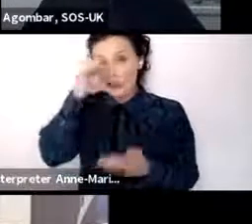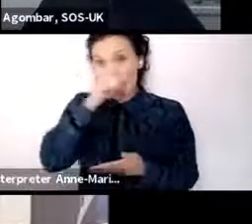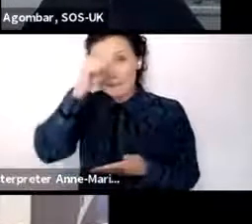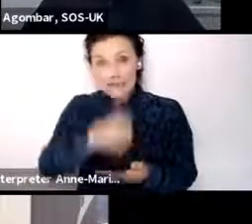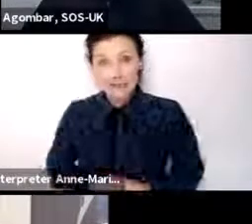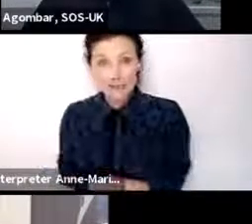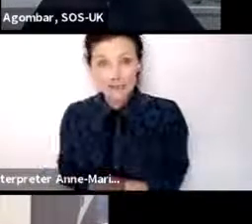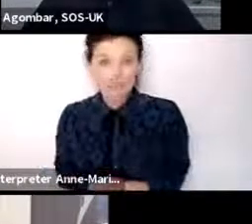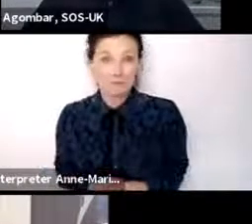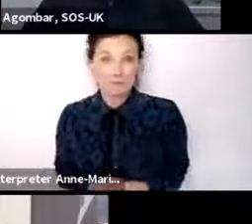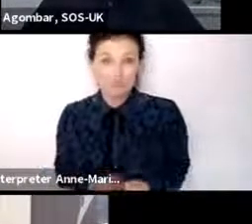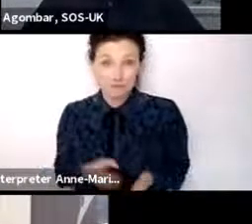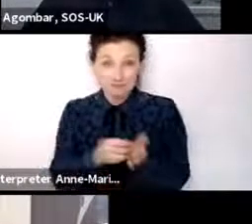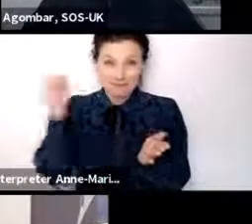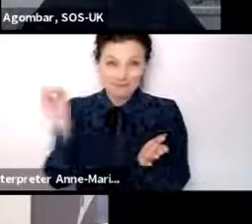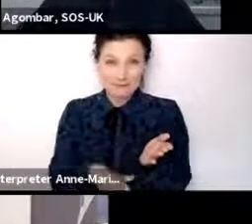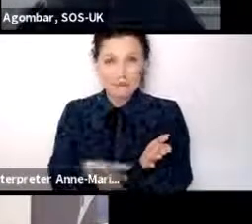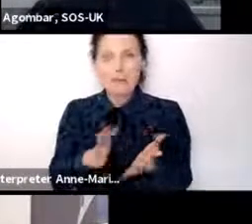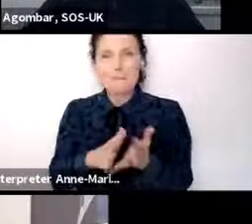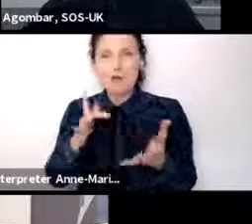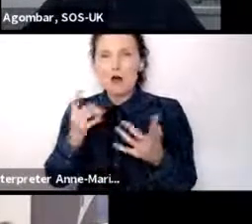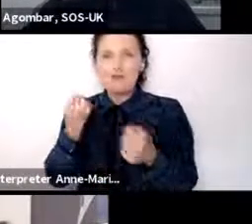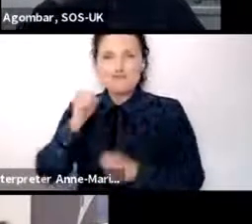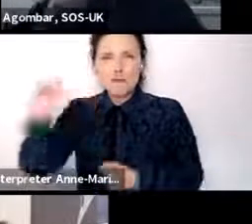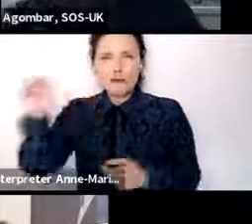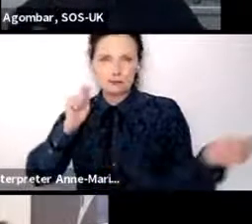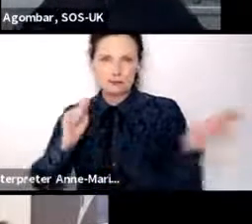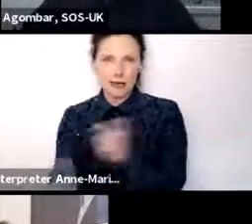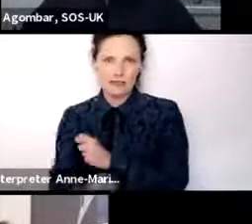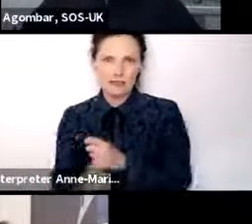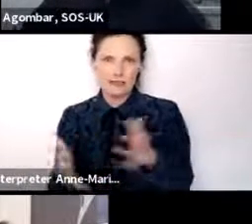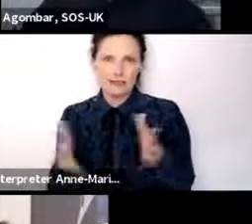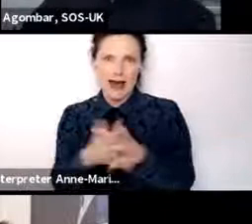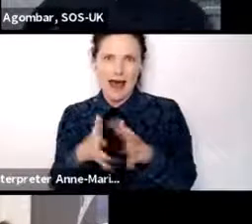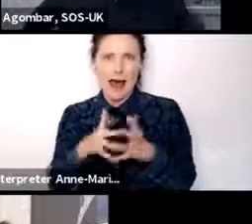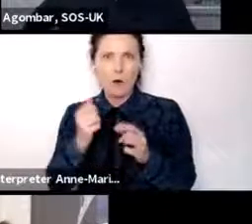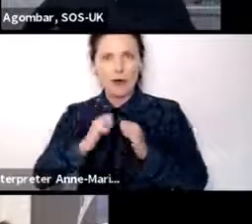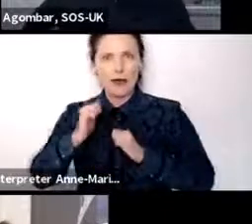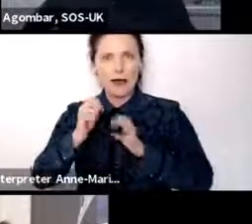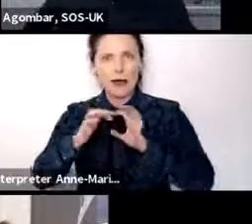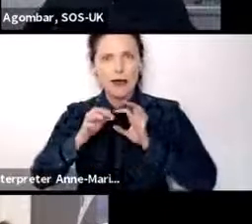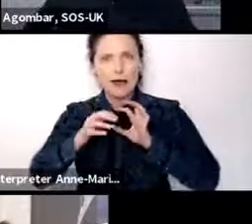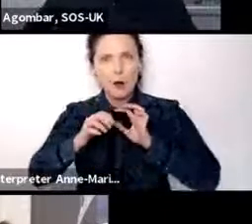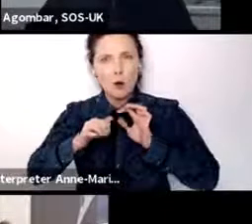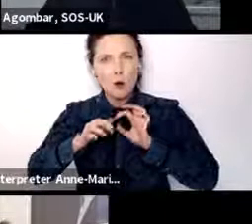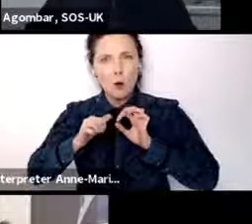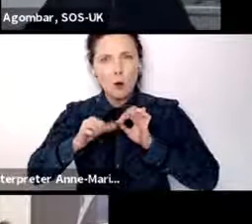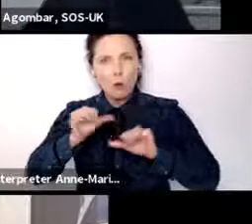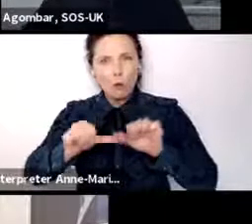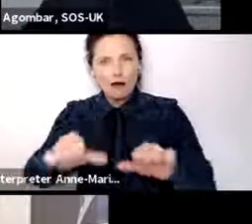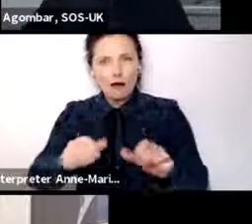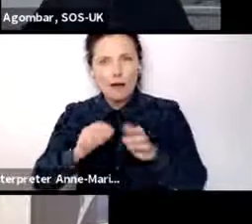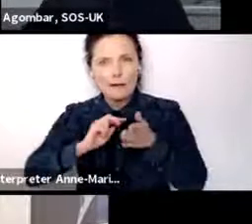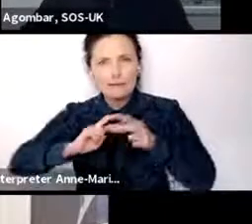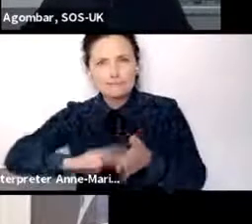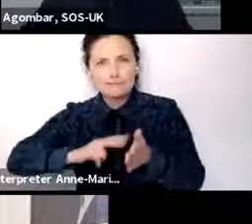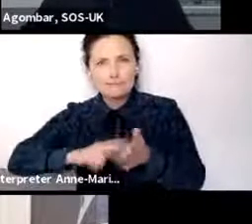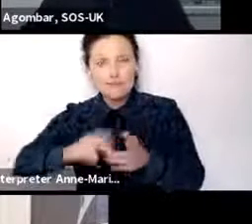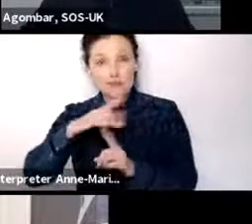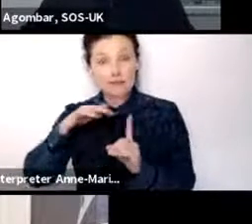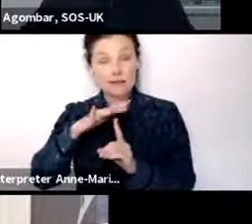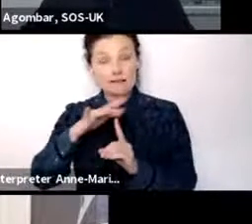know, radical changes to the way we organise society. But I think Matthew's question is, is hitting a right issue.